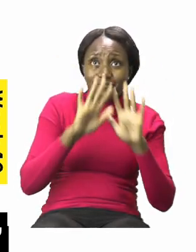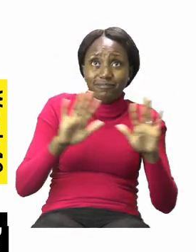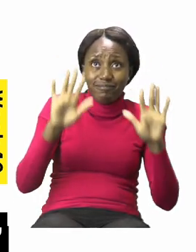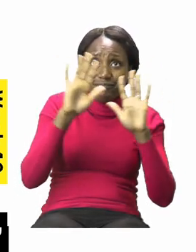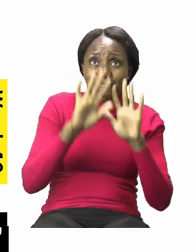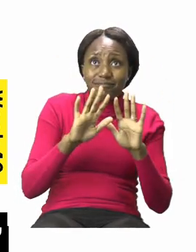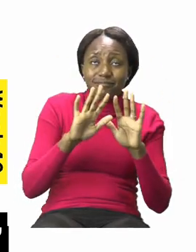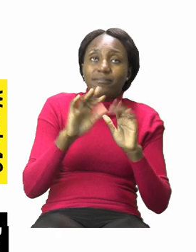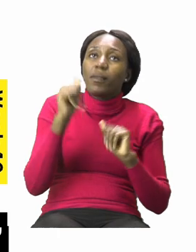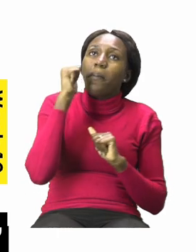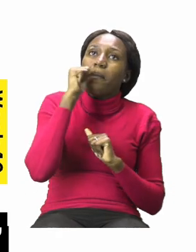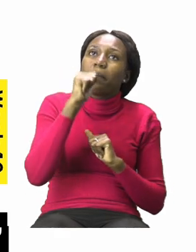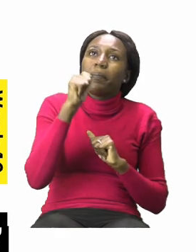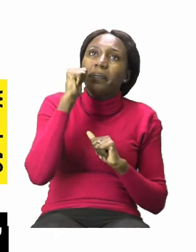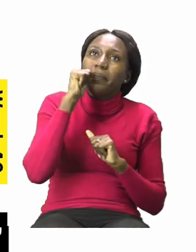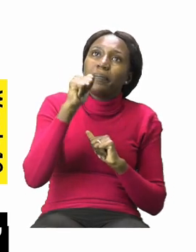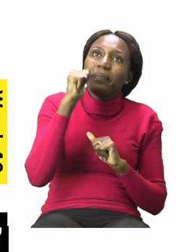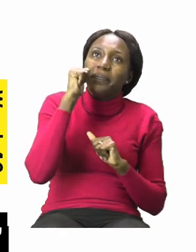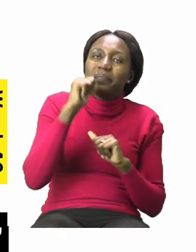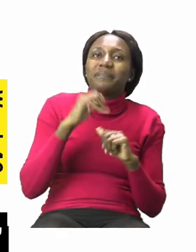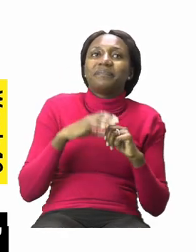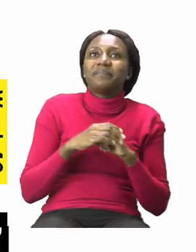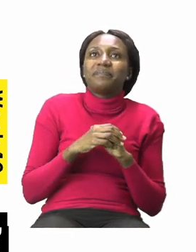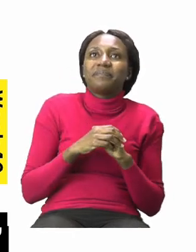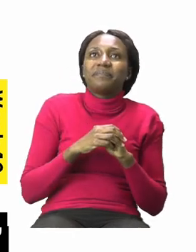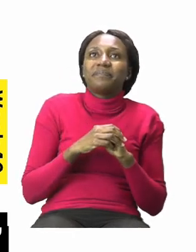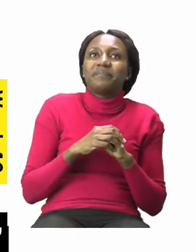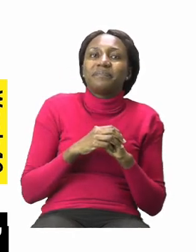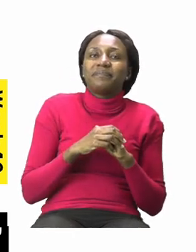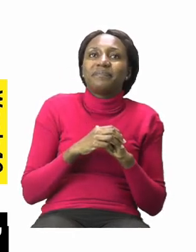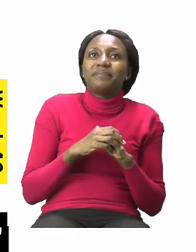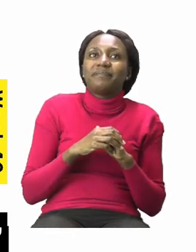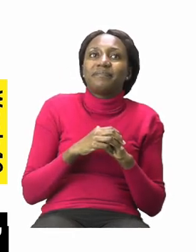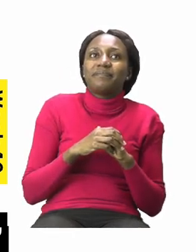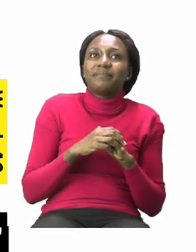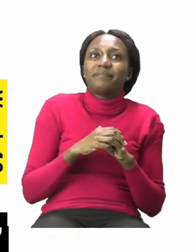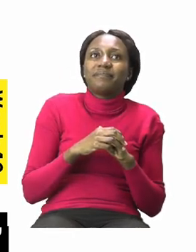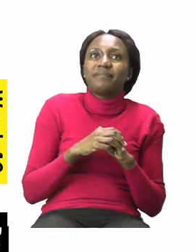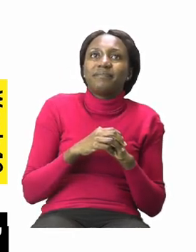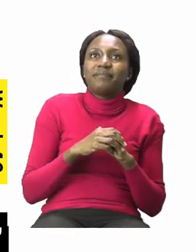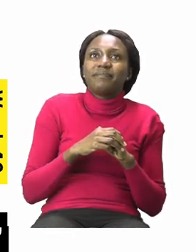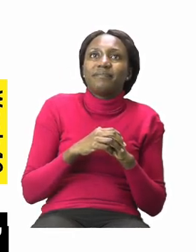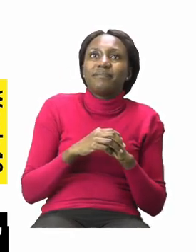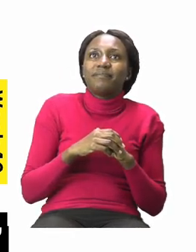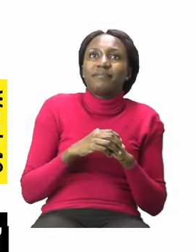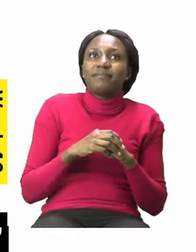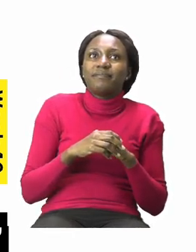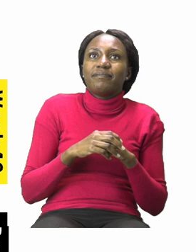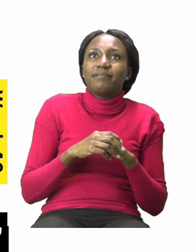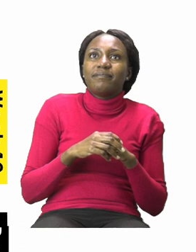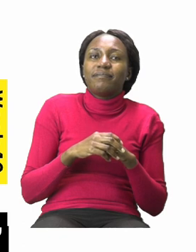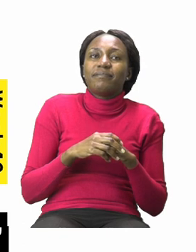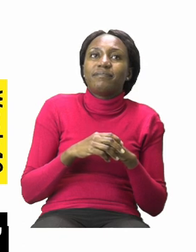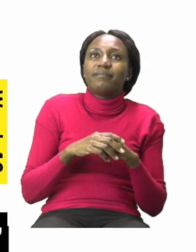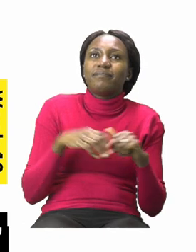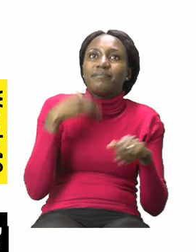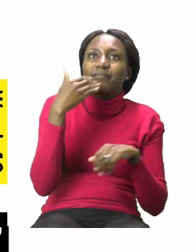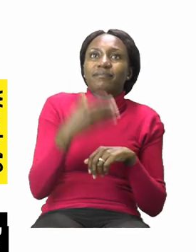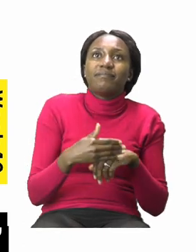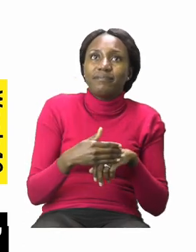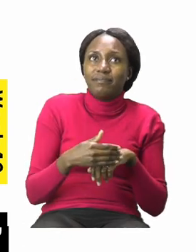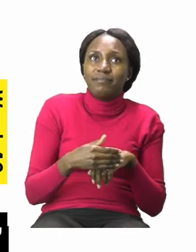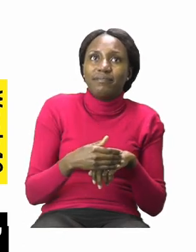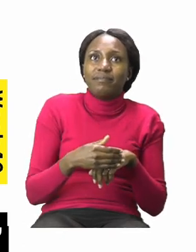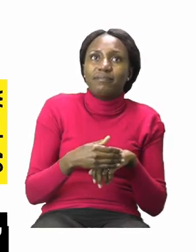them yellow, yellow and then after that we have a